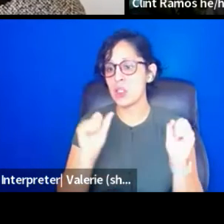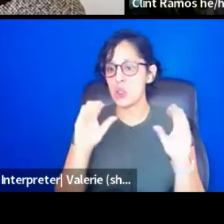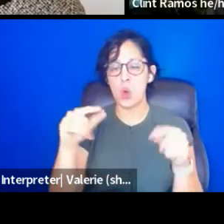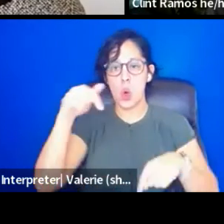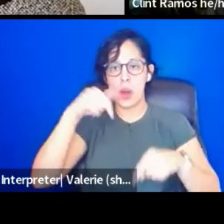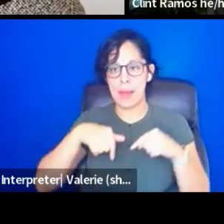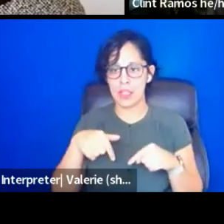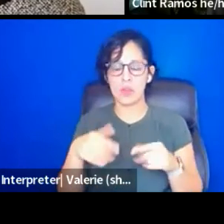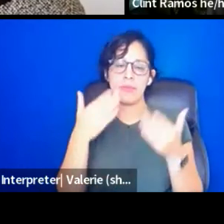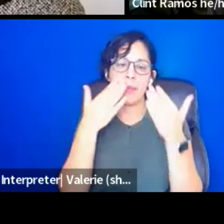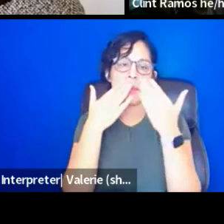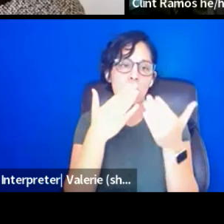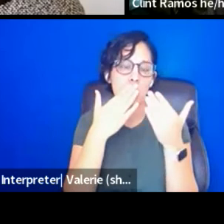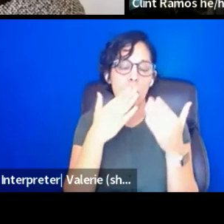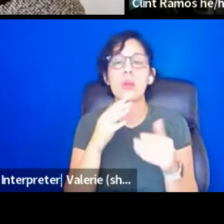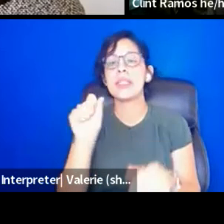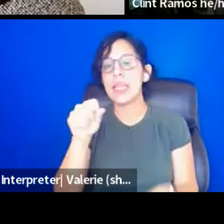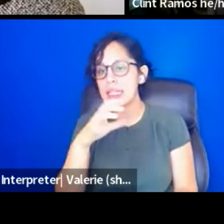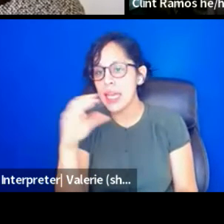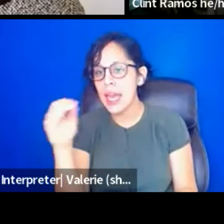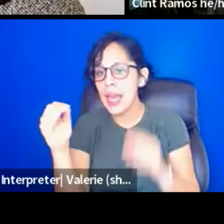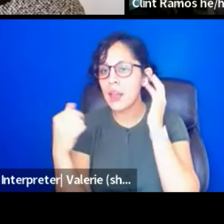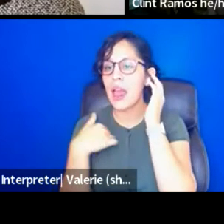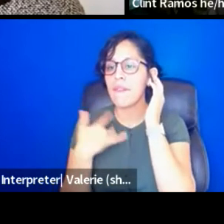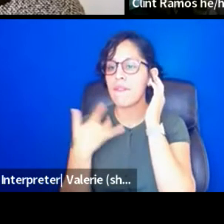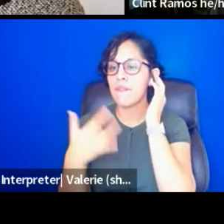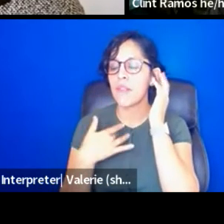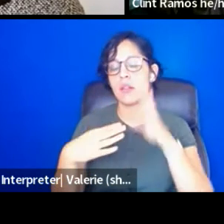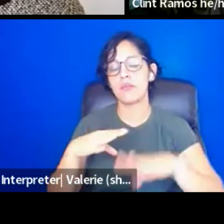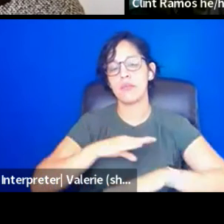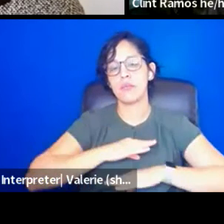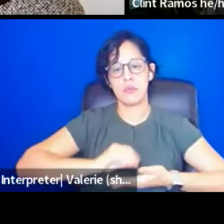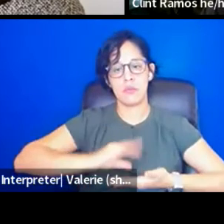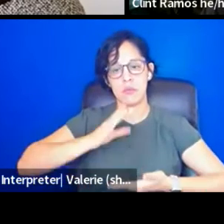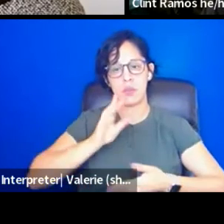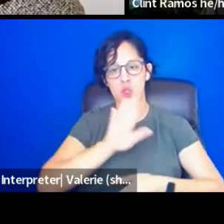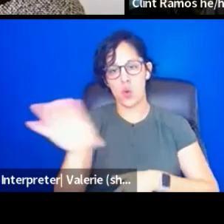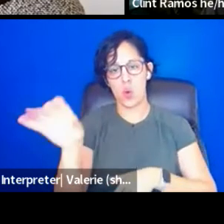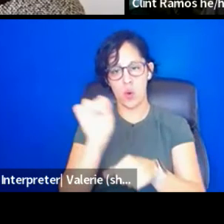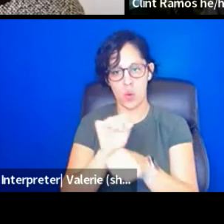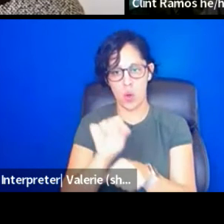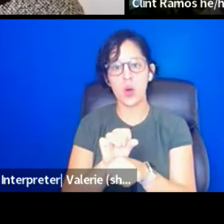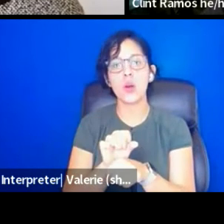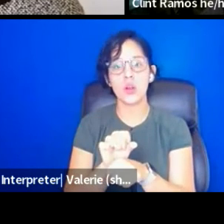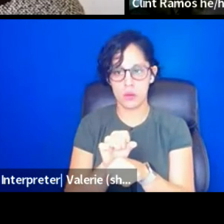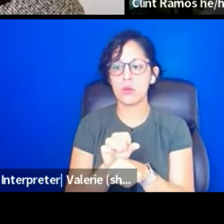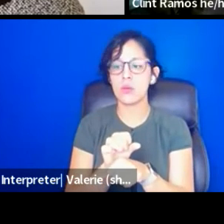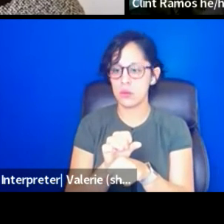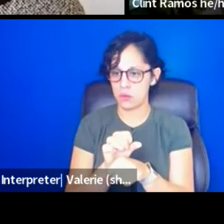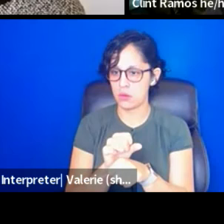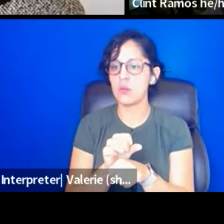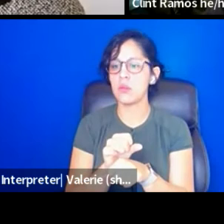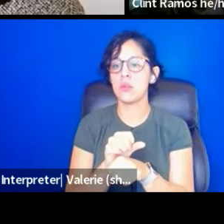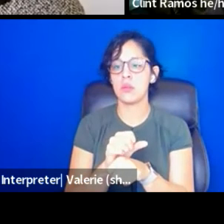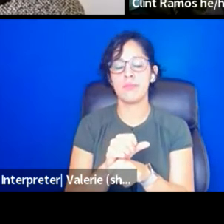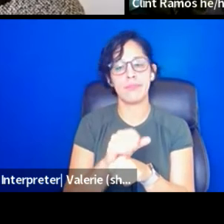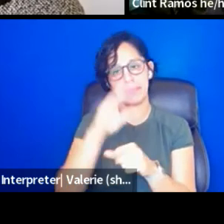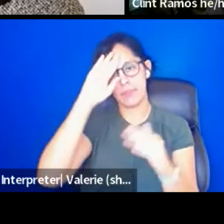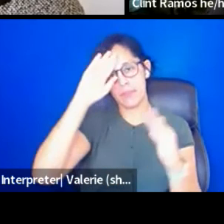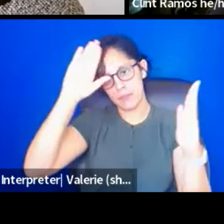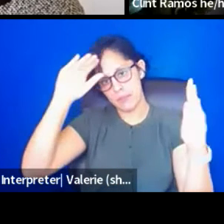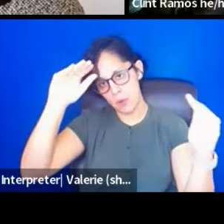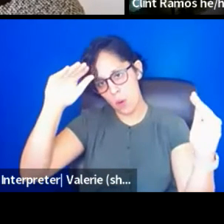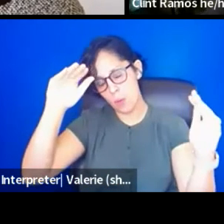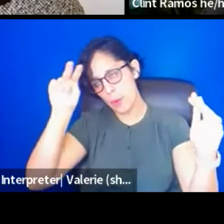back to saying thank you. Yes. And I feel so fulfilled by the work that you all are doing. So hopeful about